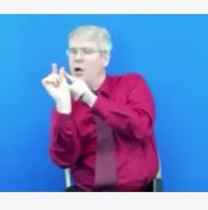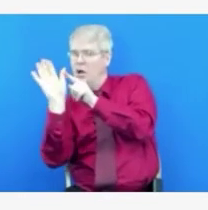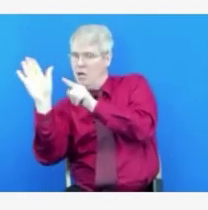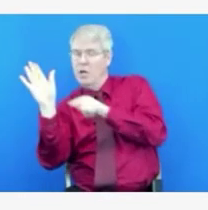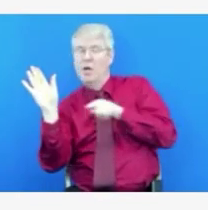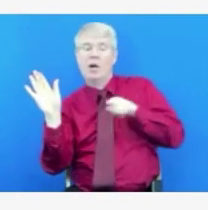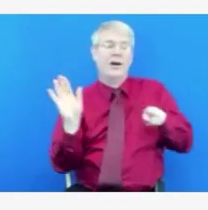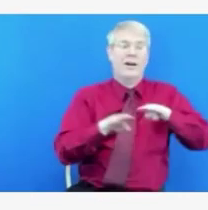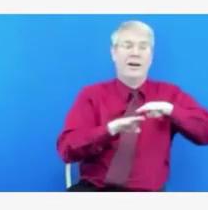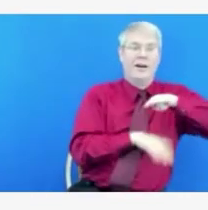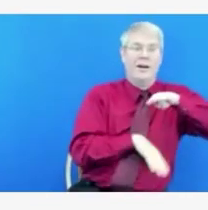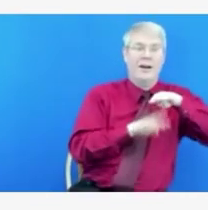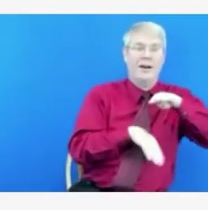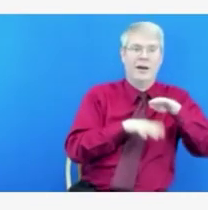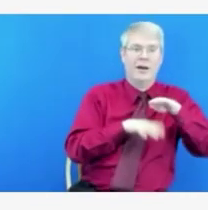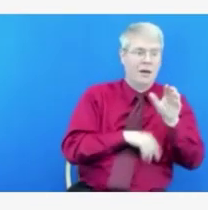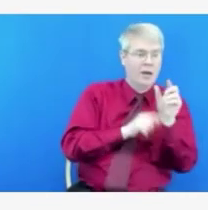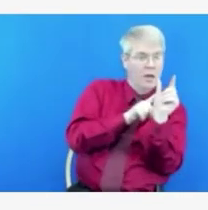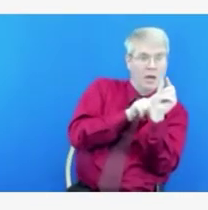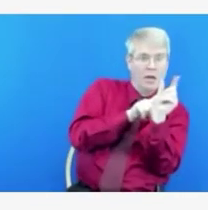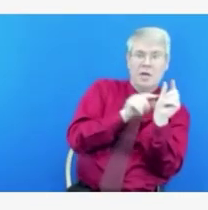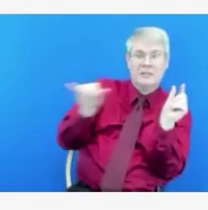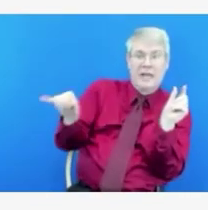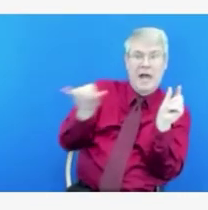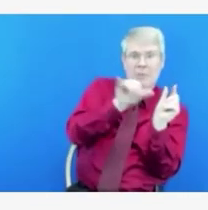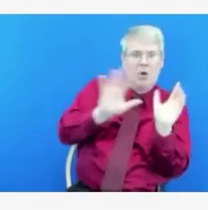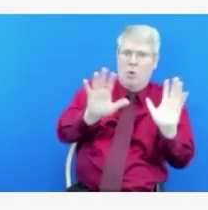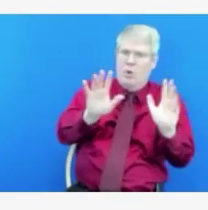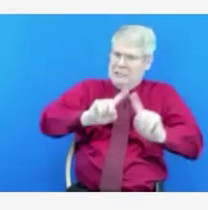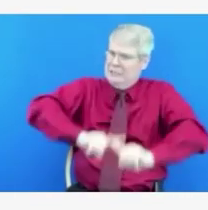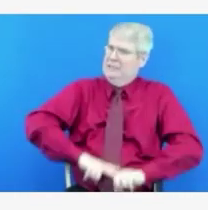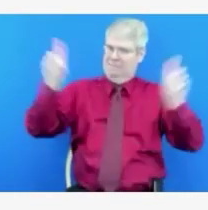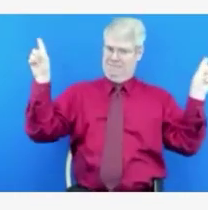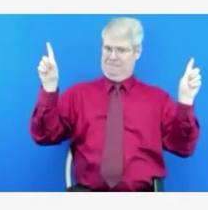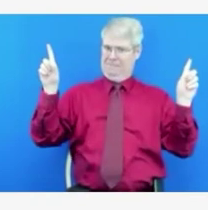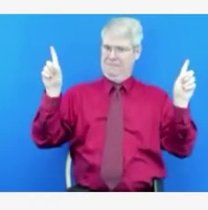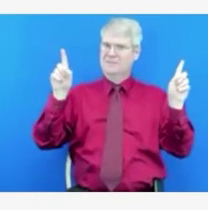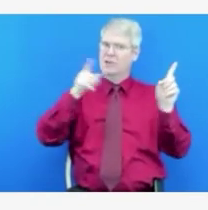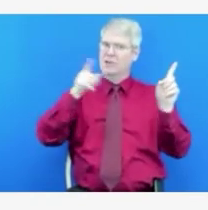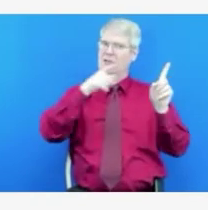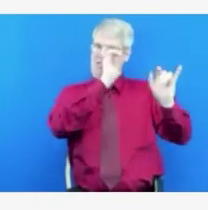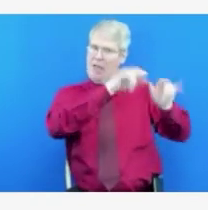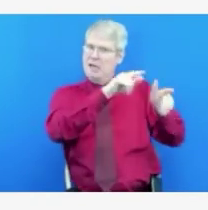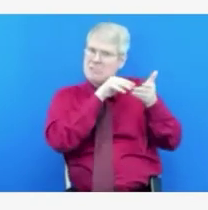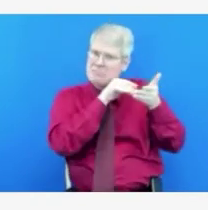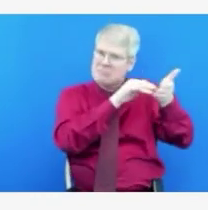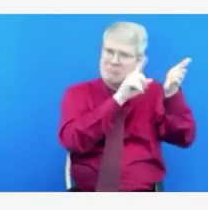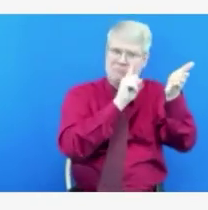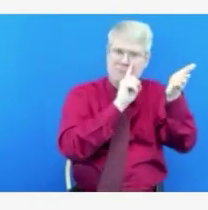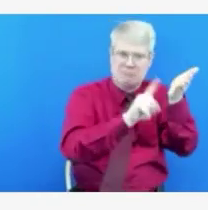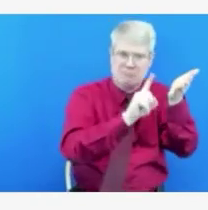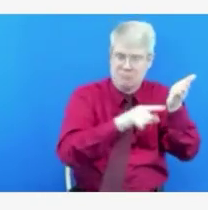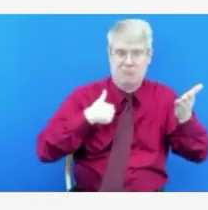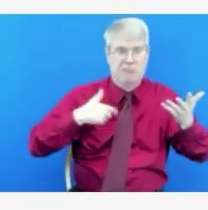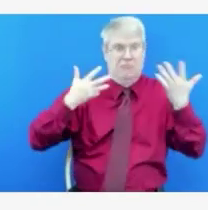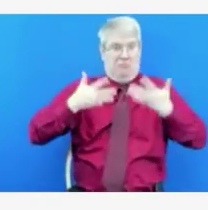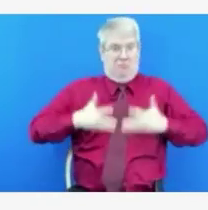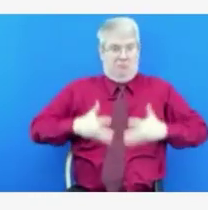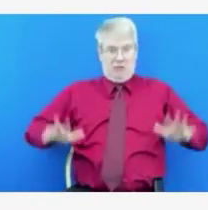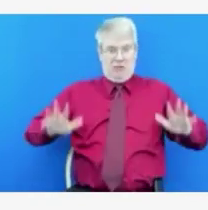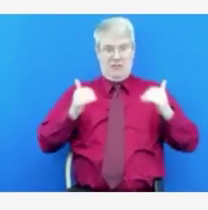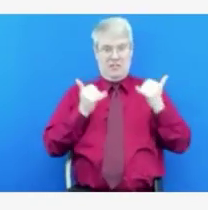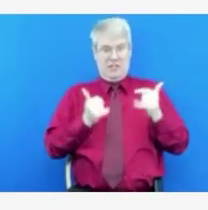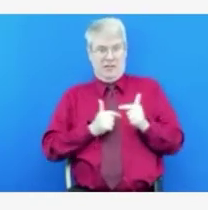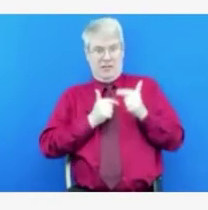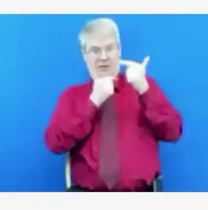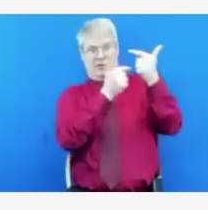questions about that. So with that, I think I'm turning it over to Elke Shaw-Taluk, our administrator. Great. Thank you, Dr.